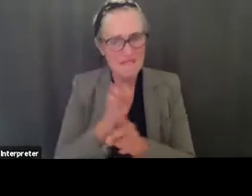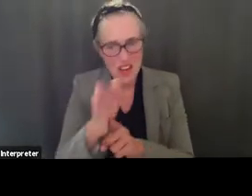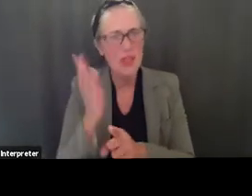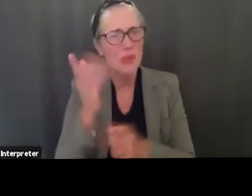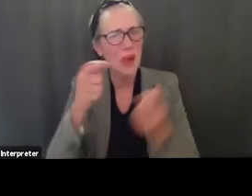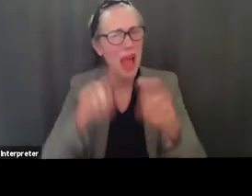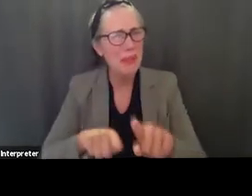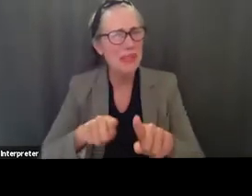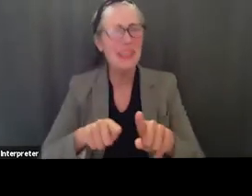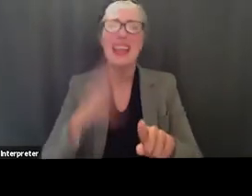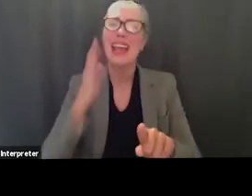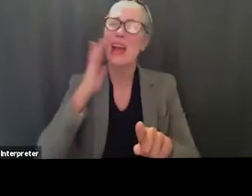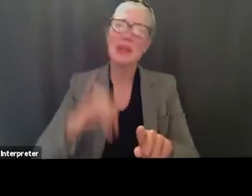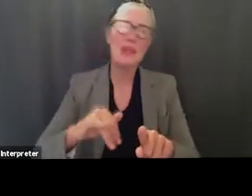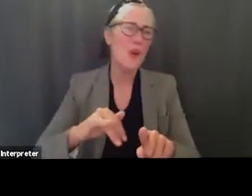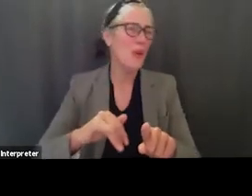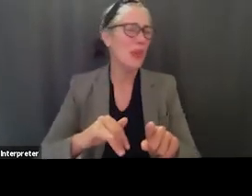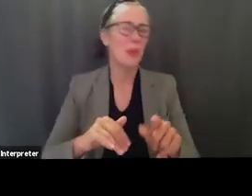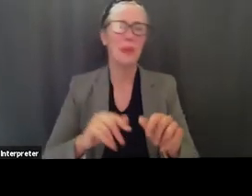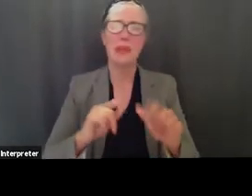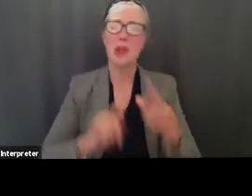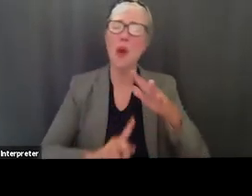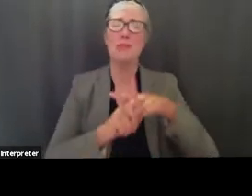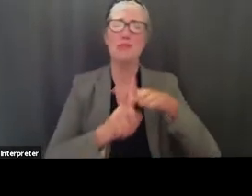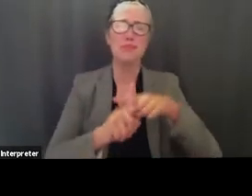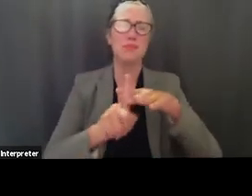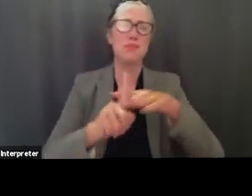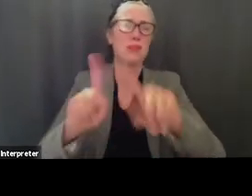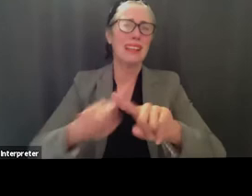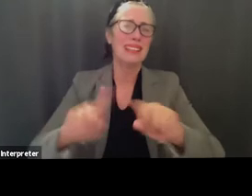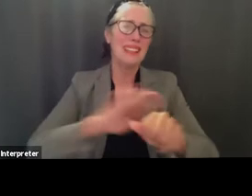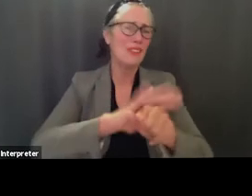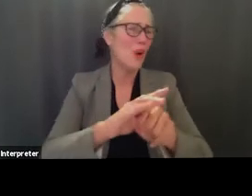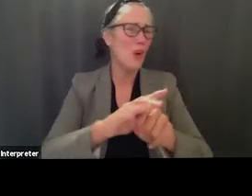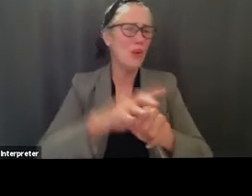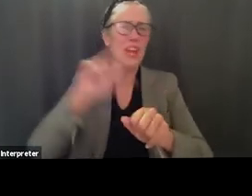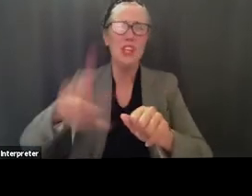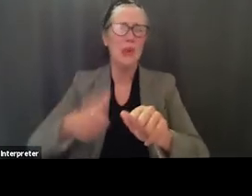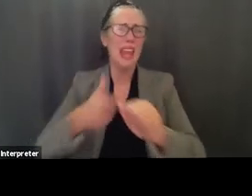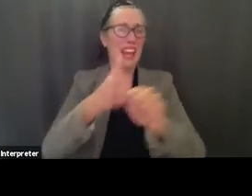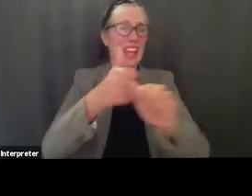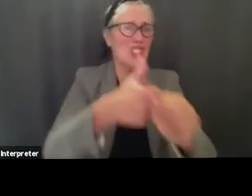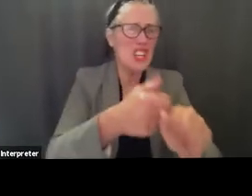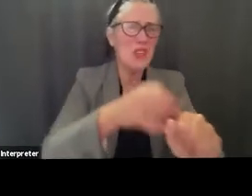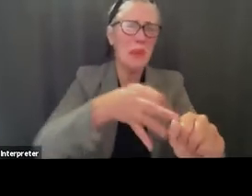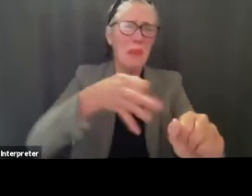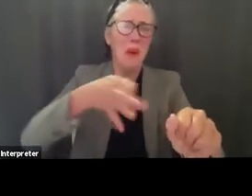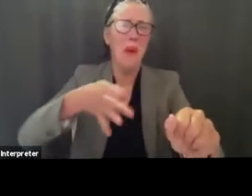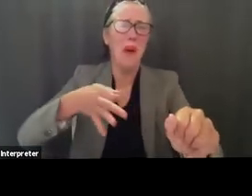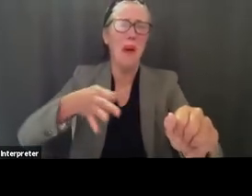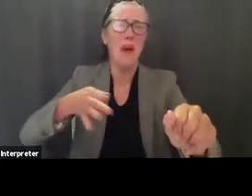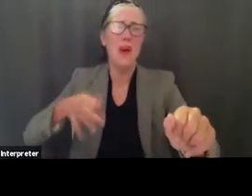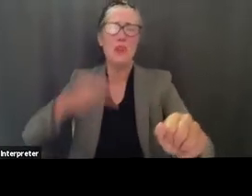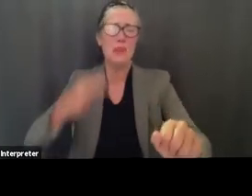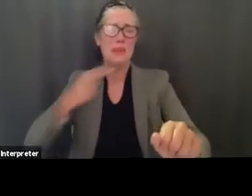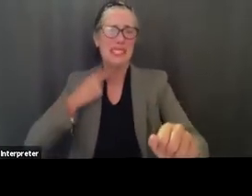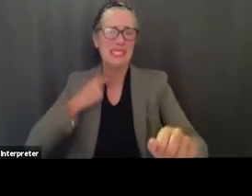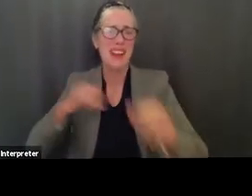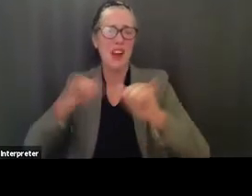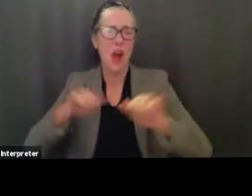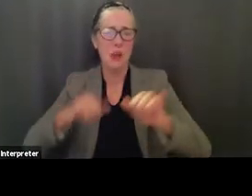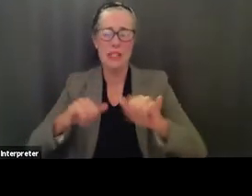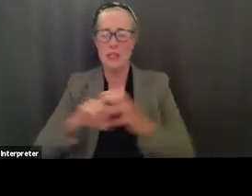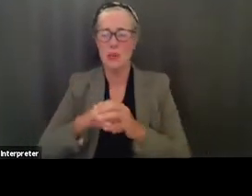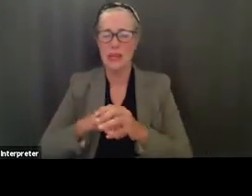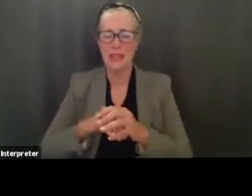covid for the rest of history you're never going to get out of this you know this rut you're in of always doing covid meetings which